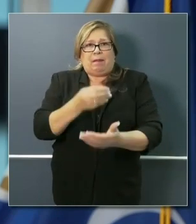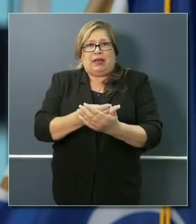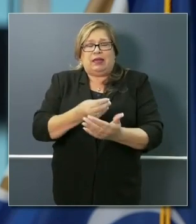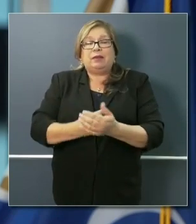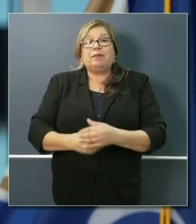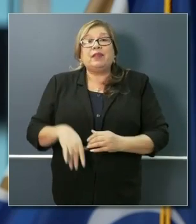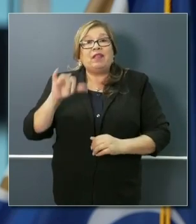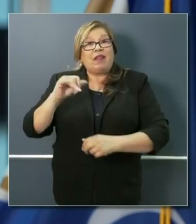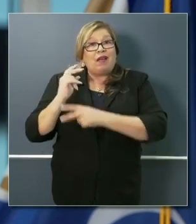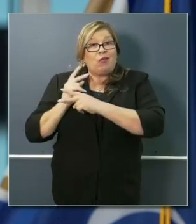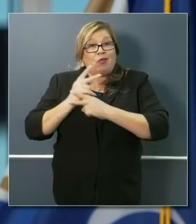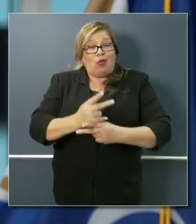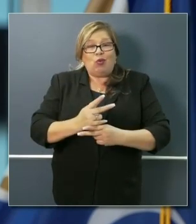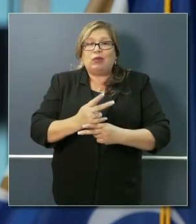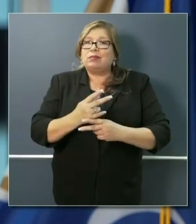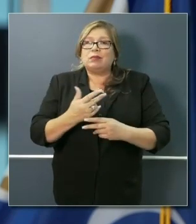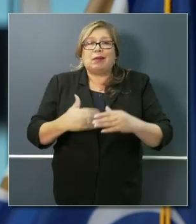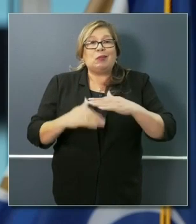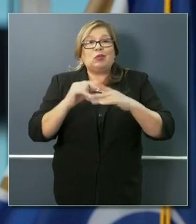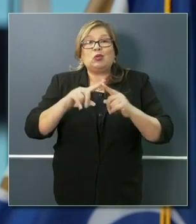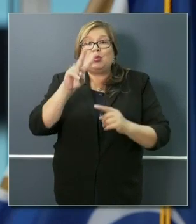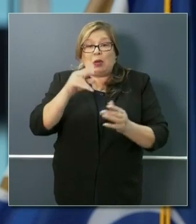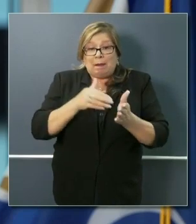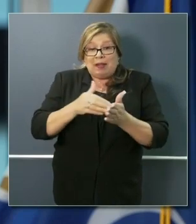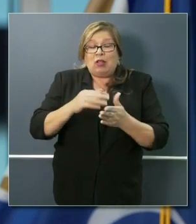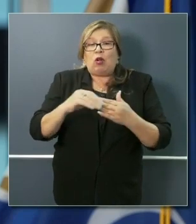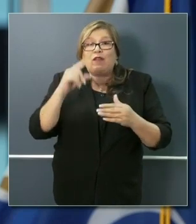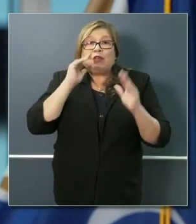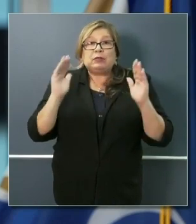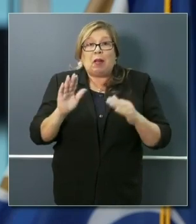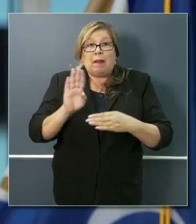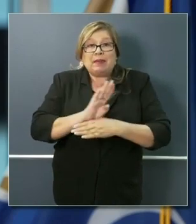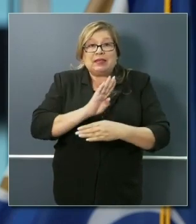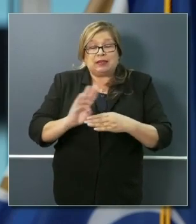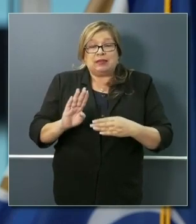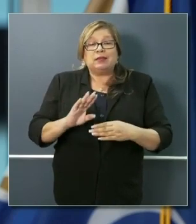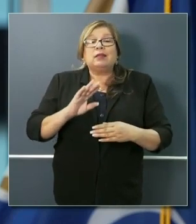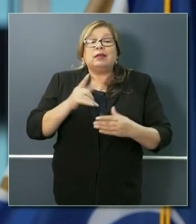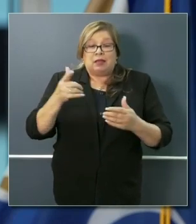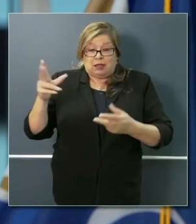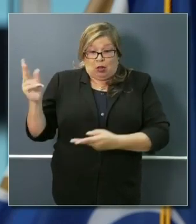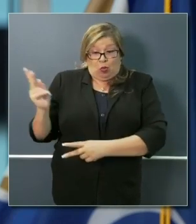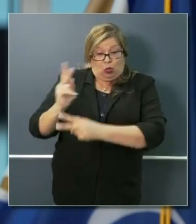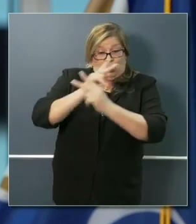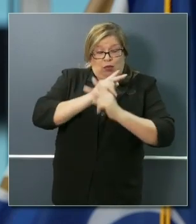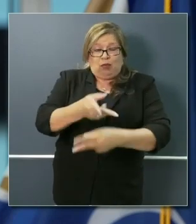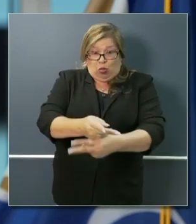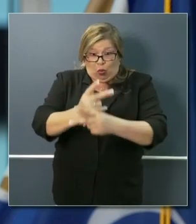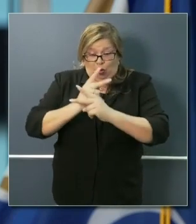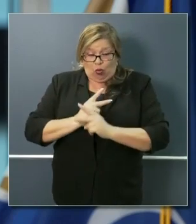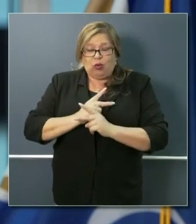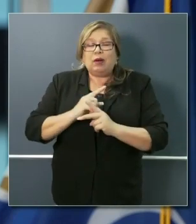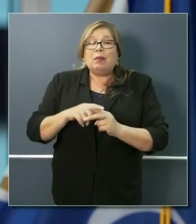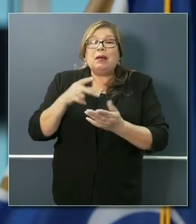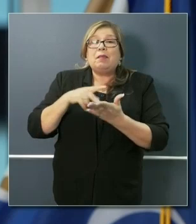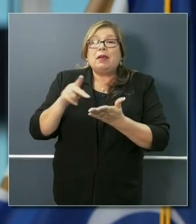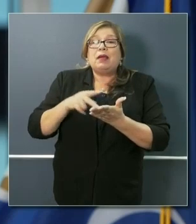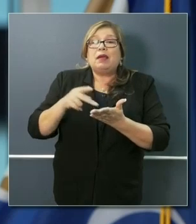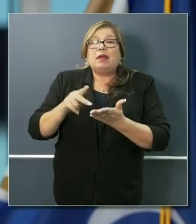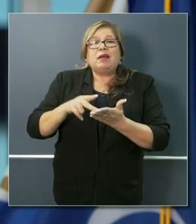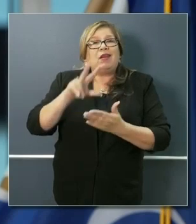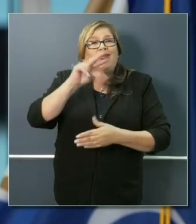upwards of $2 million for small businesses, payback over a 30-year period, and interest rates